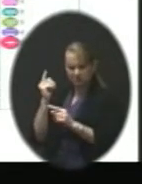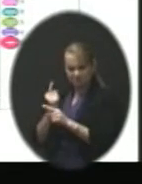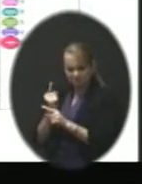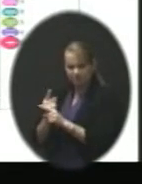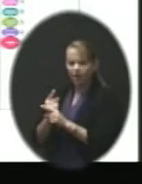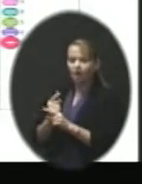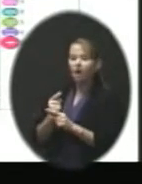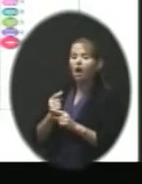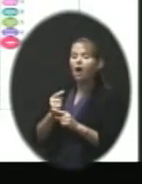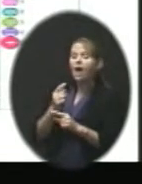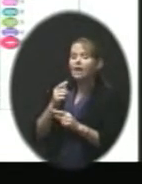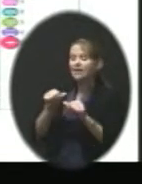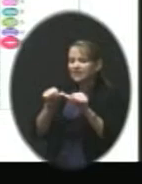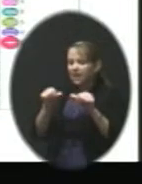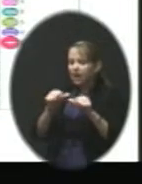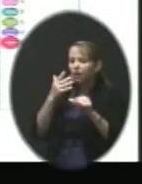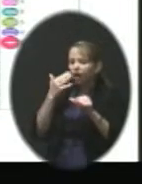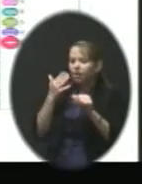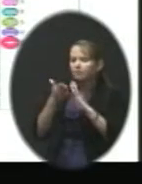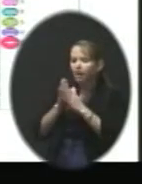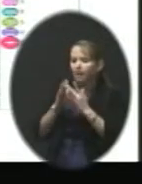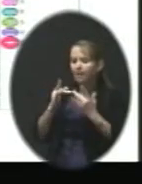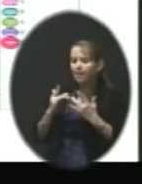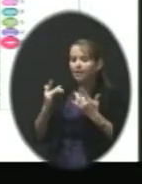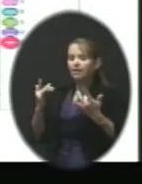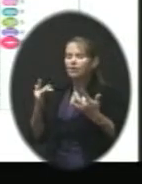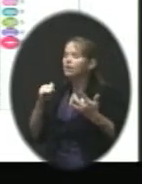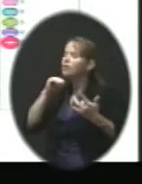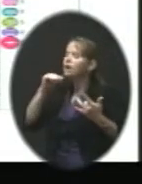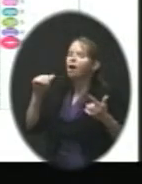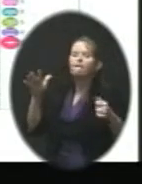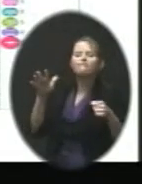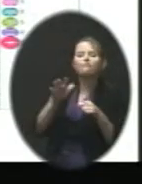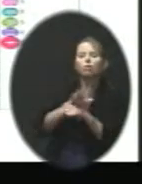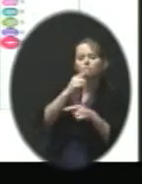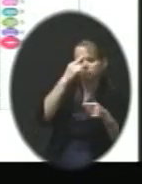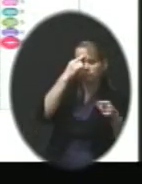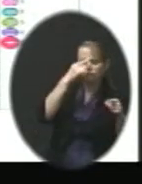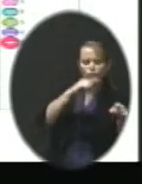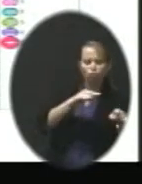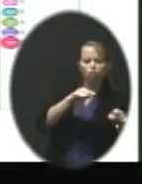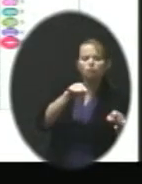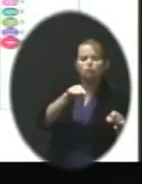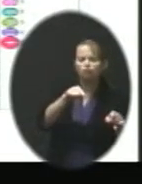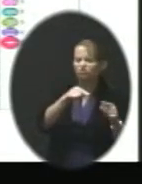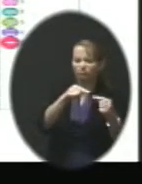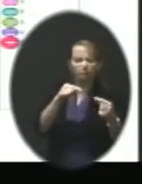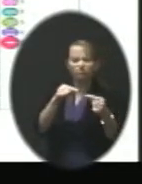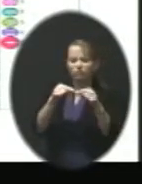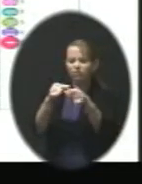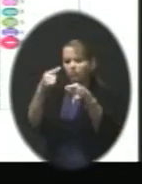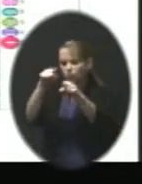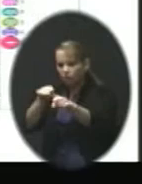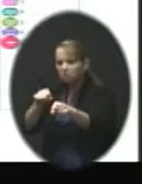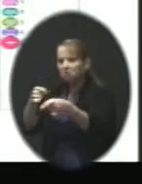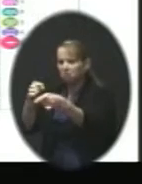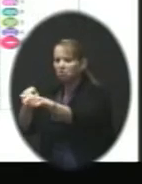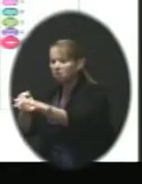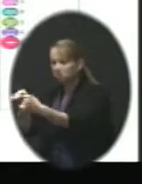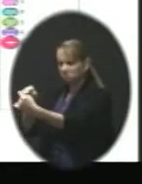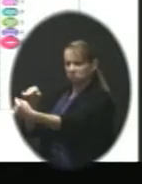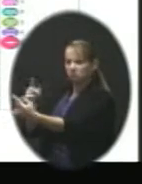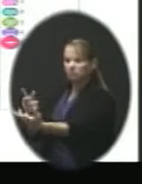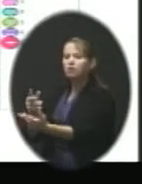the different colors, we didn't have complete consensus on other neighborhoods to then bring in. And so we